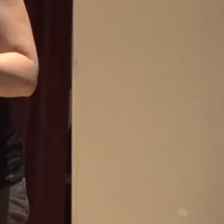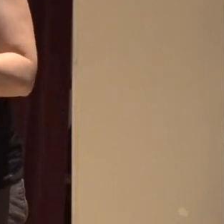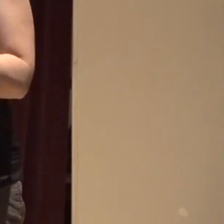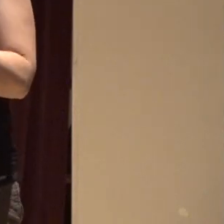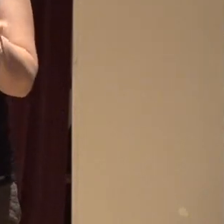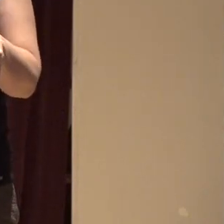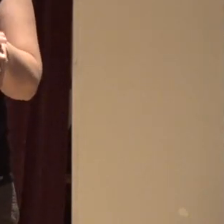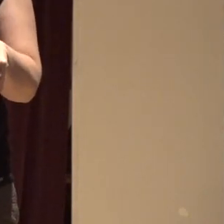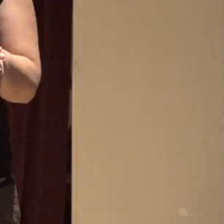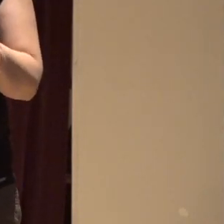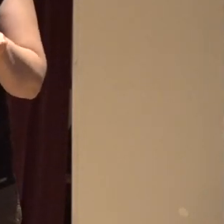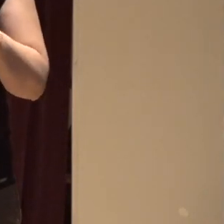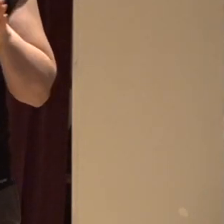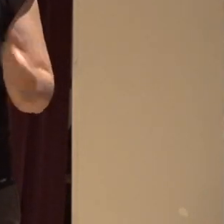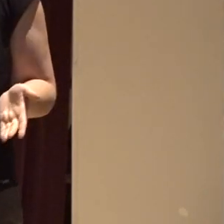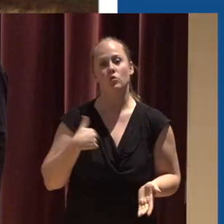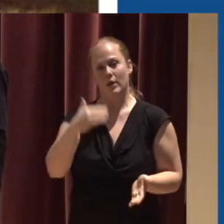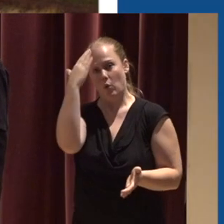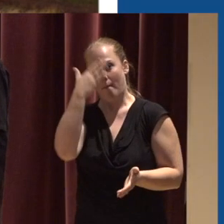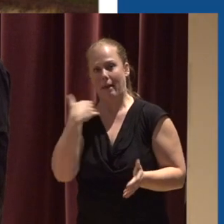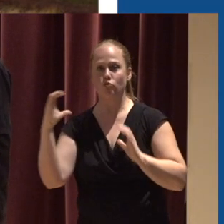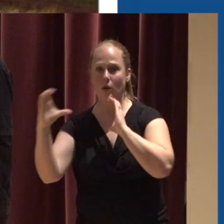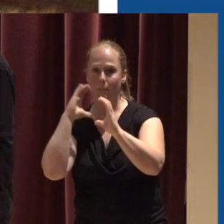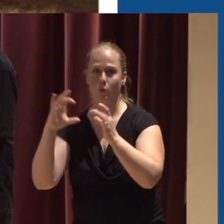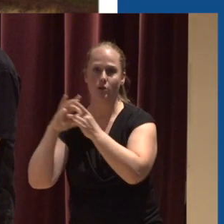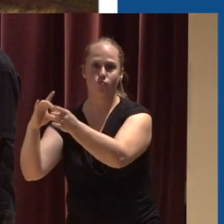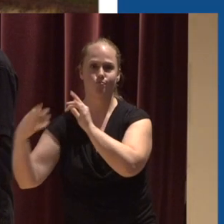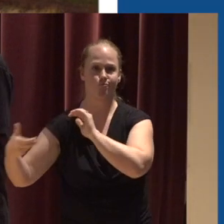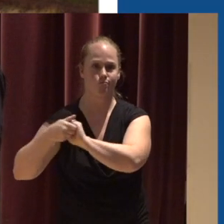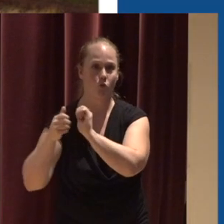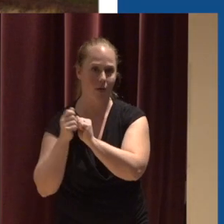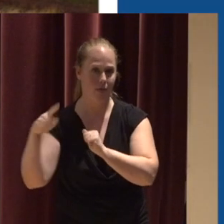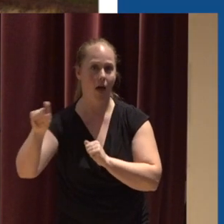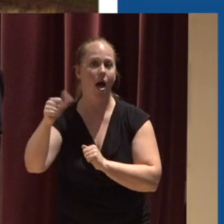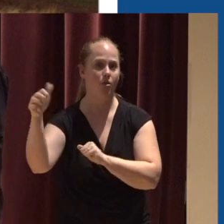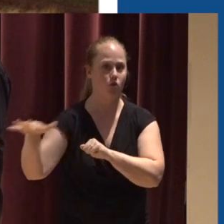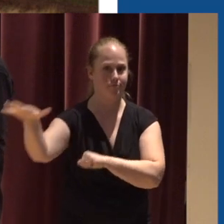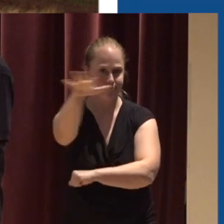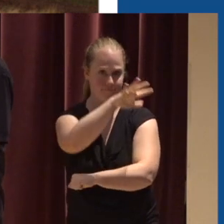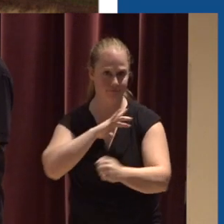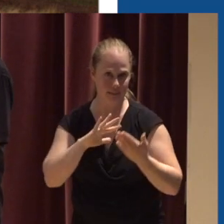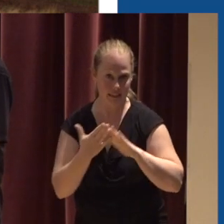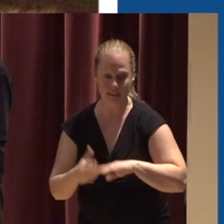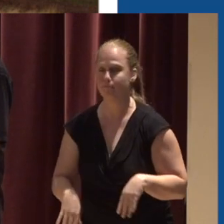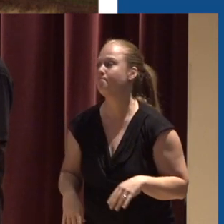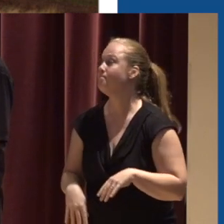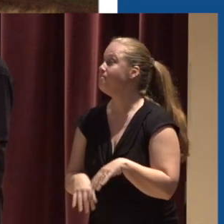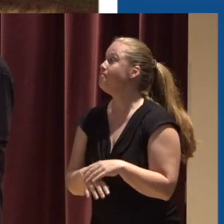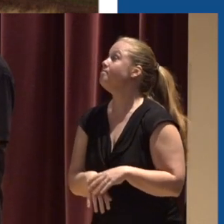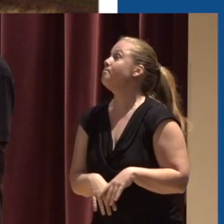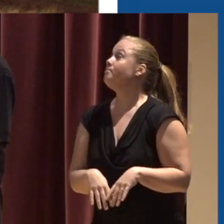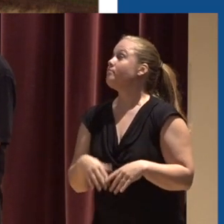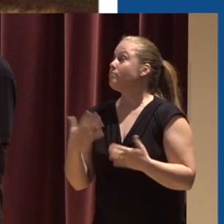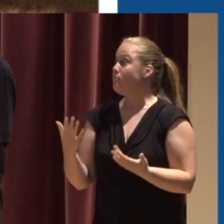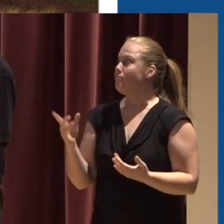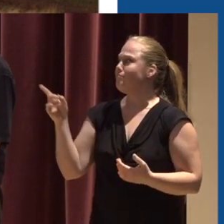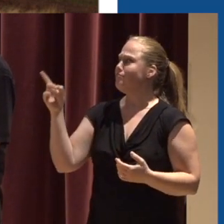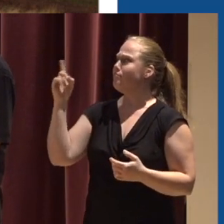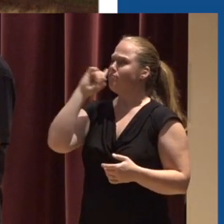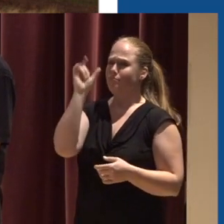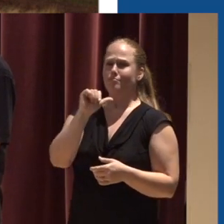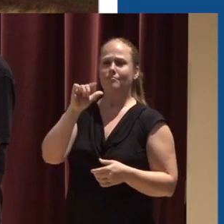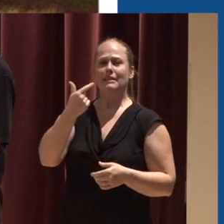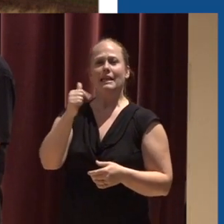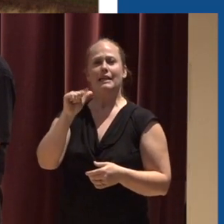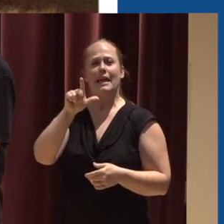on its way So some examples of some gauge gauging stations On the left